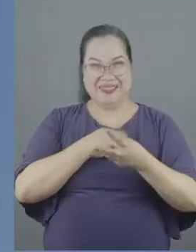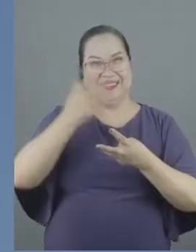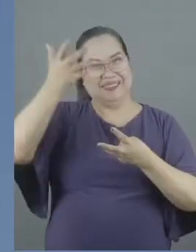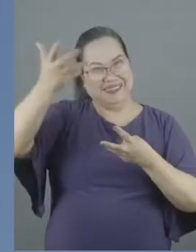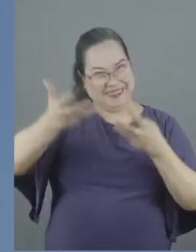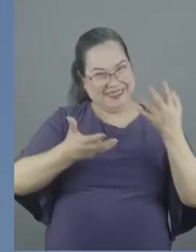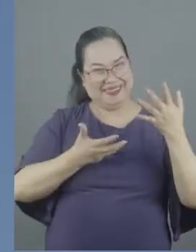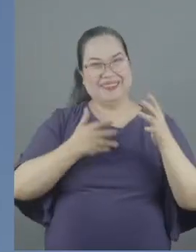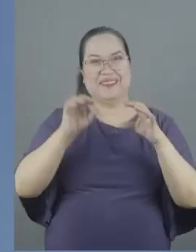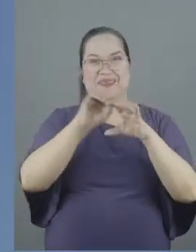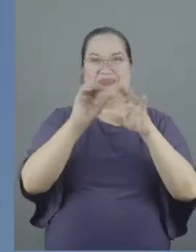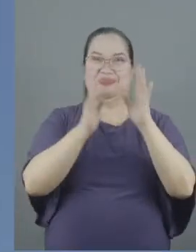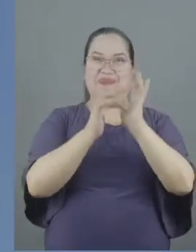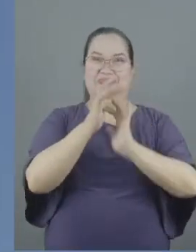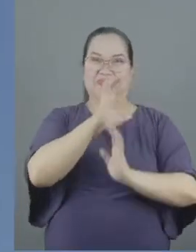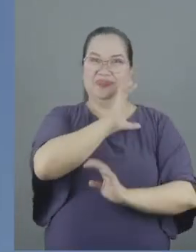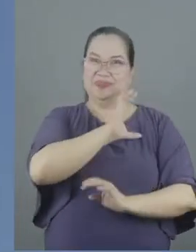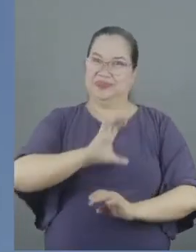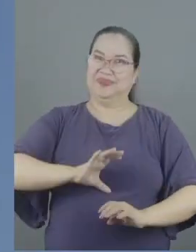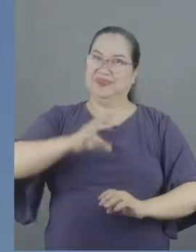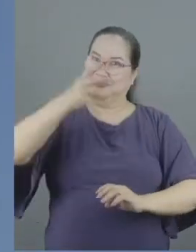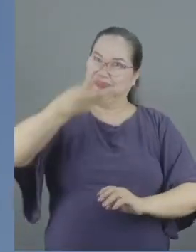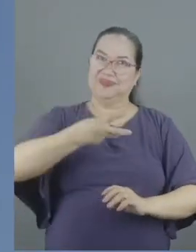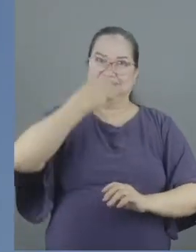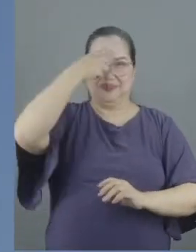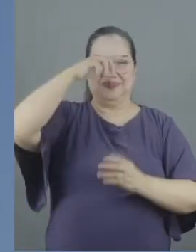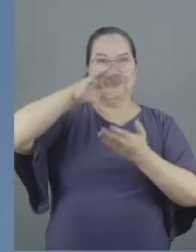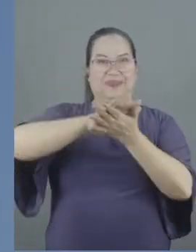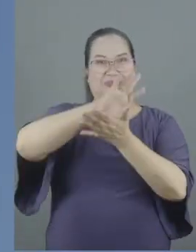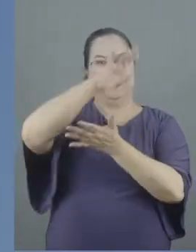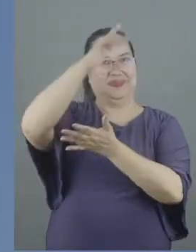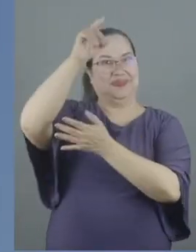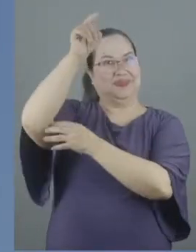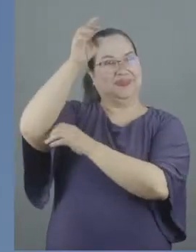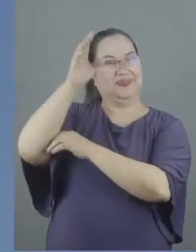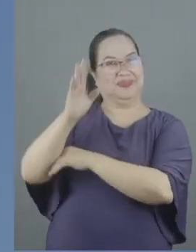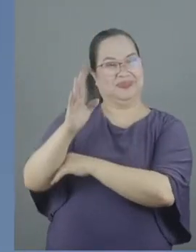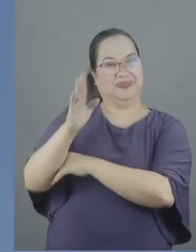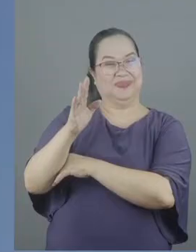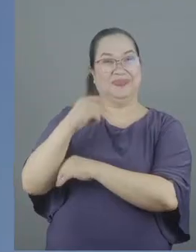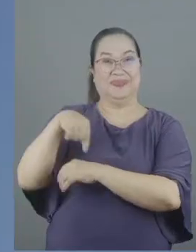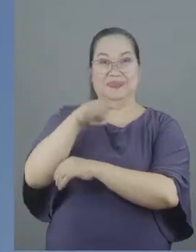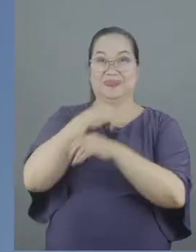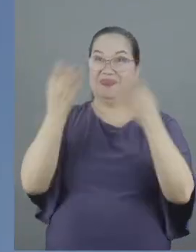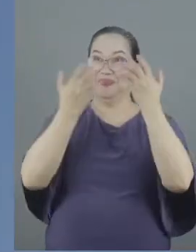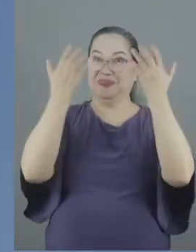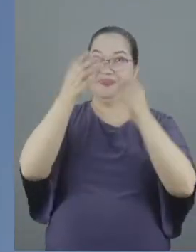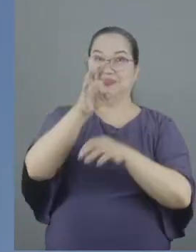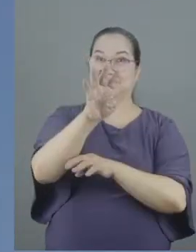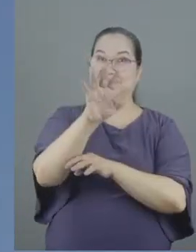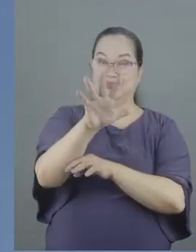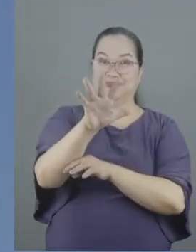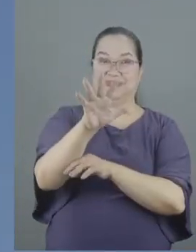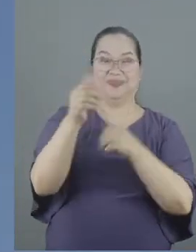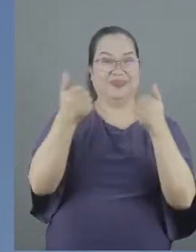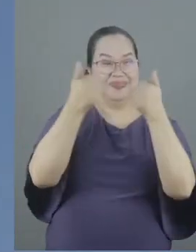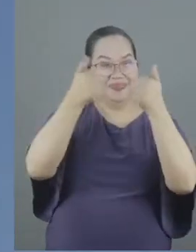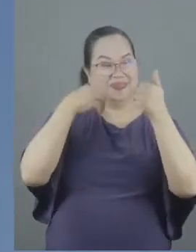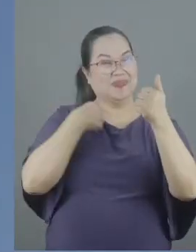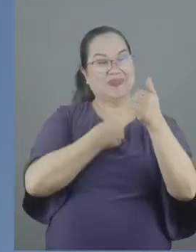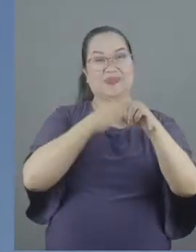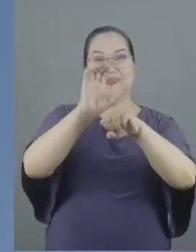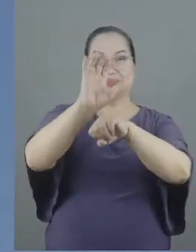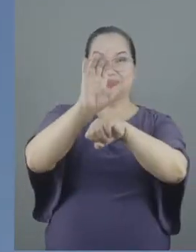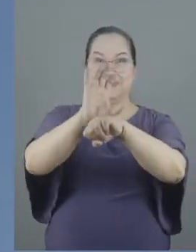as Christ has welcomed you for the glory of God. As we celebrate the 45th anniversary of our church,